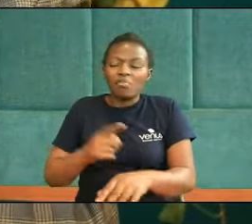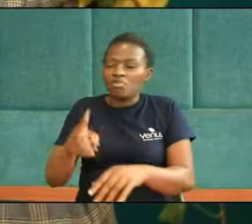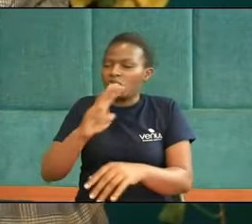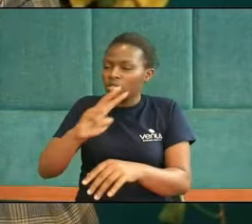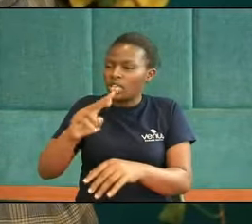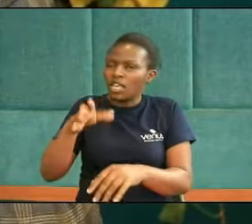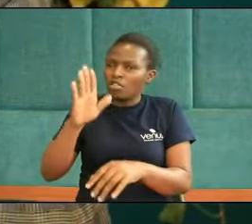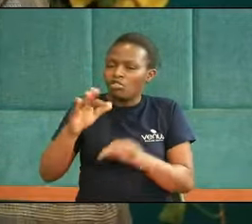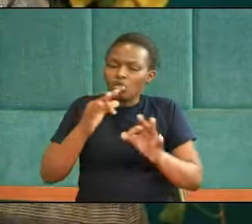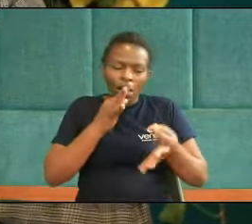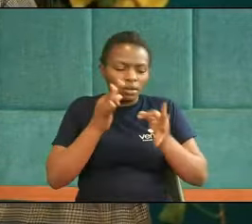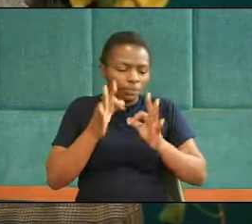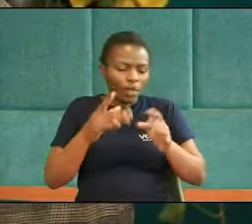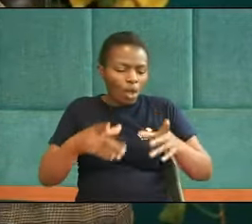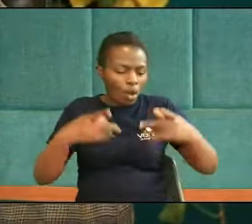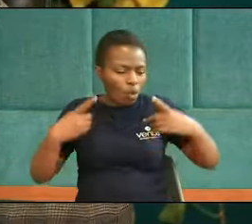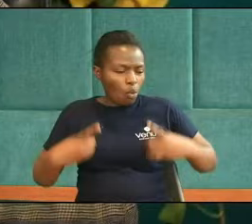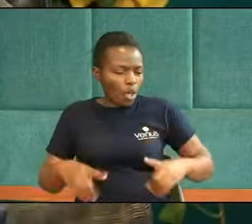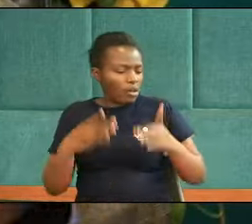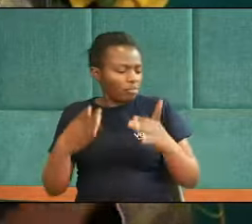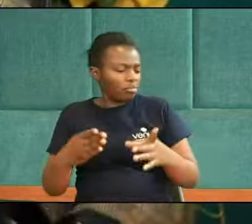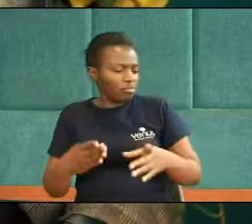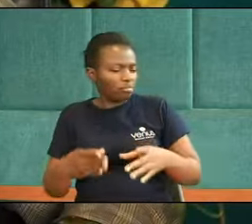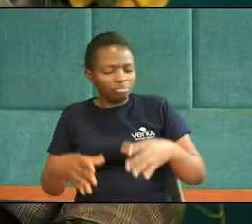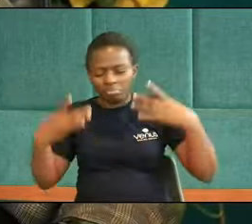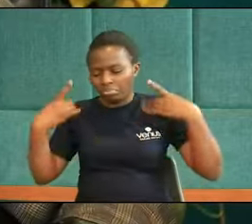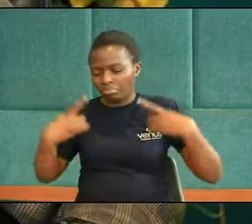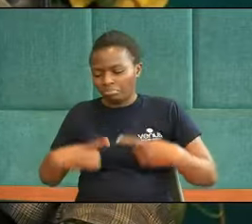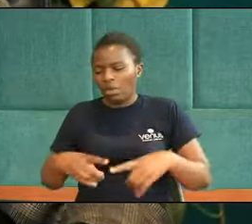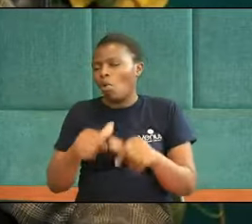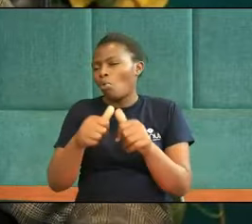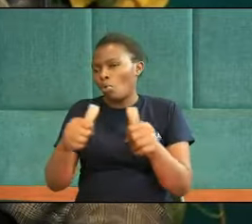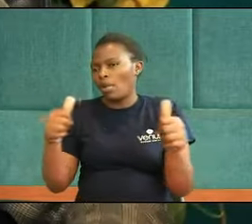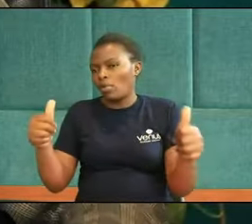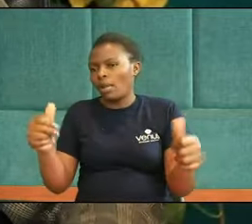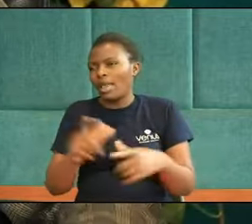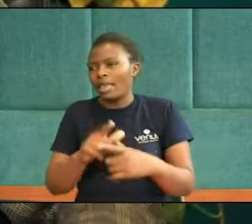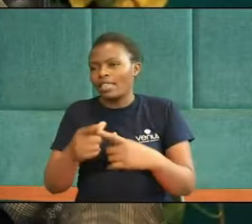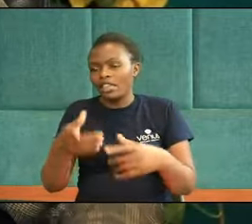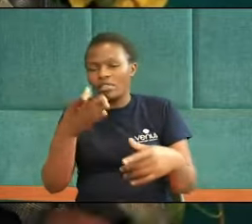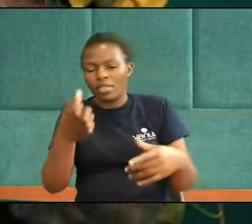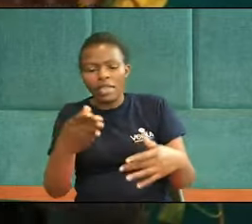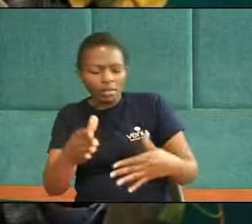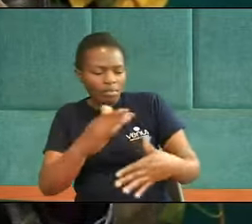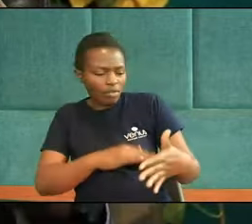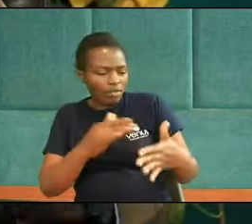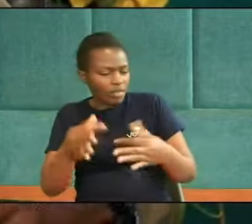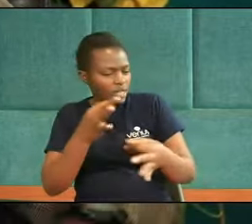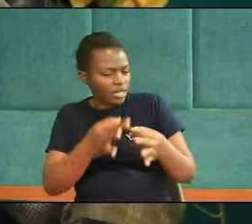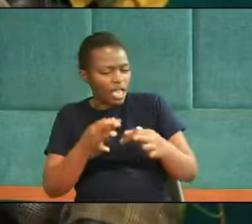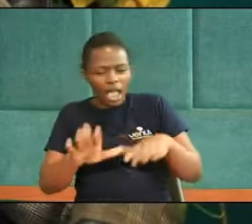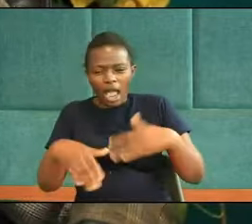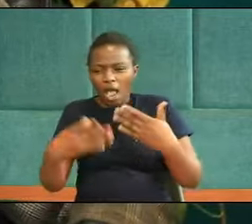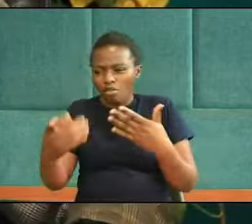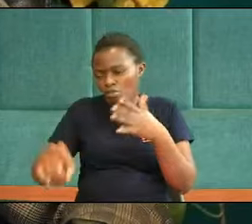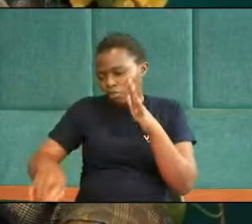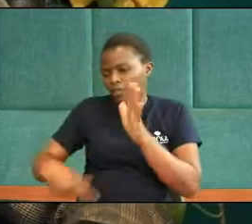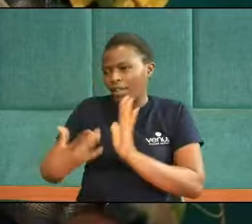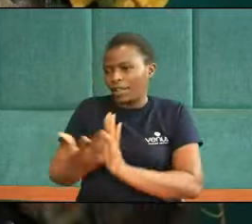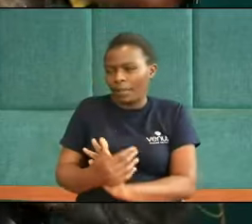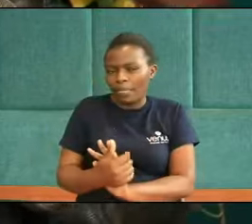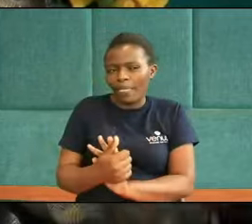advocate Wearing a certain Type of suit You know And you're there Before the judge You know How would you feel How would you feel